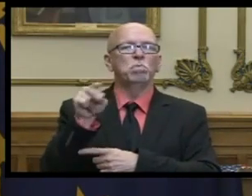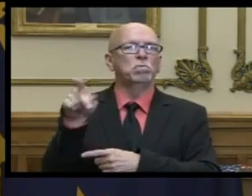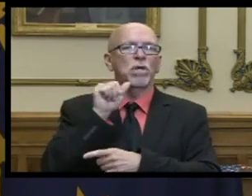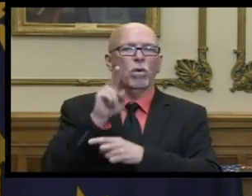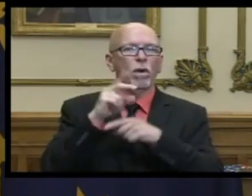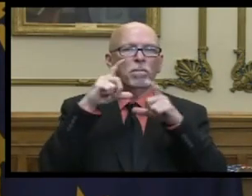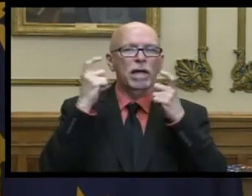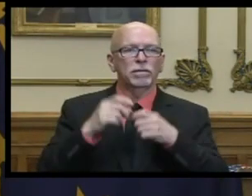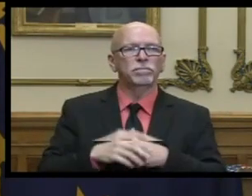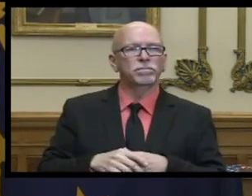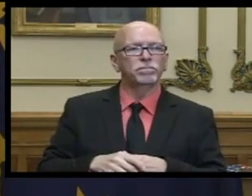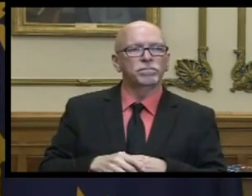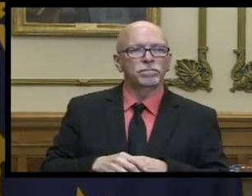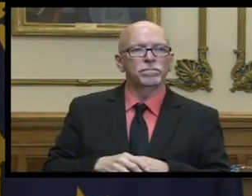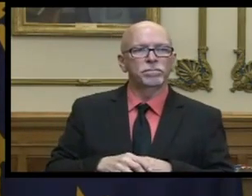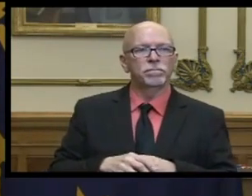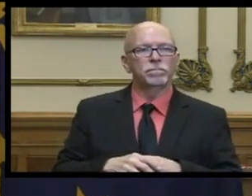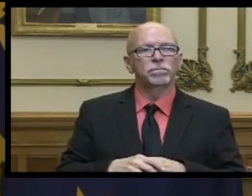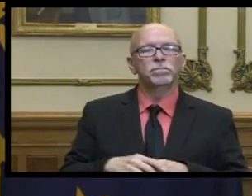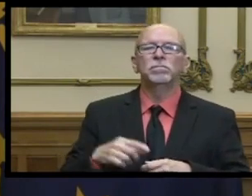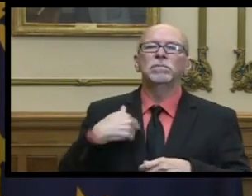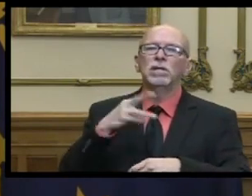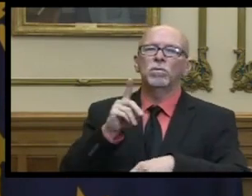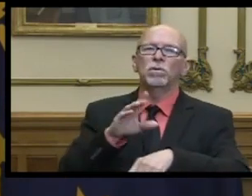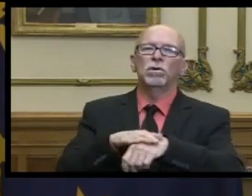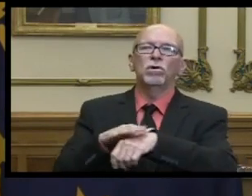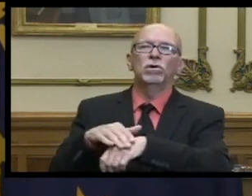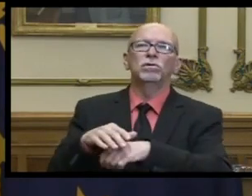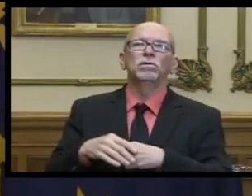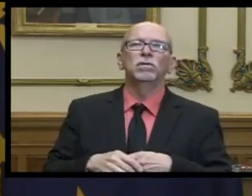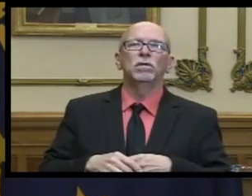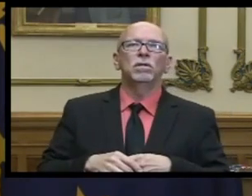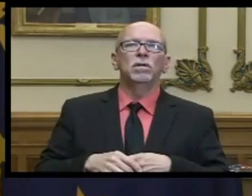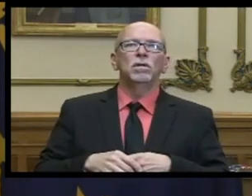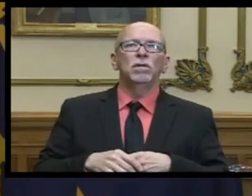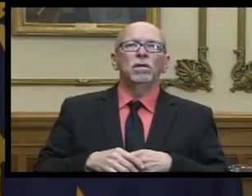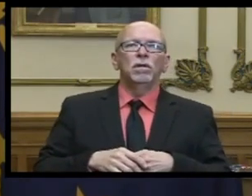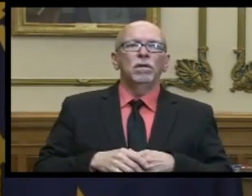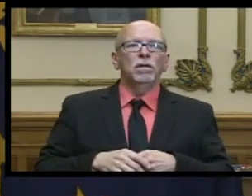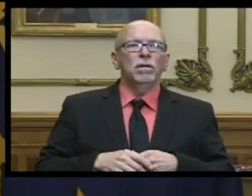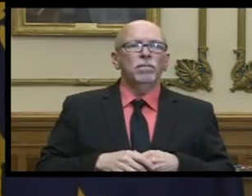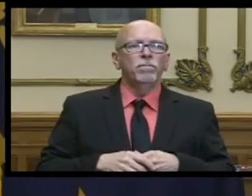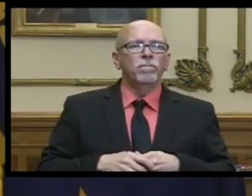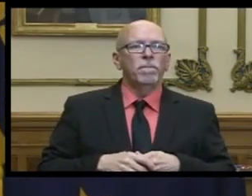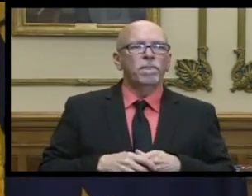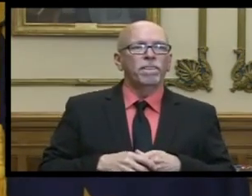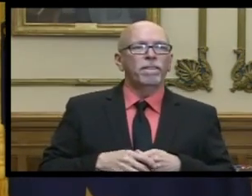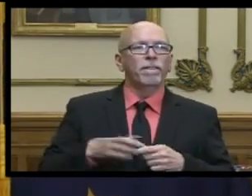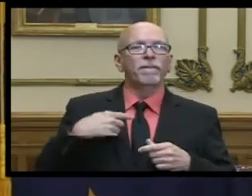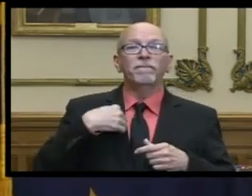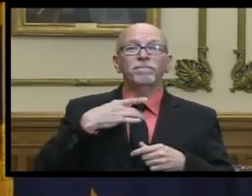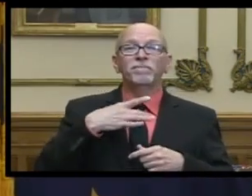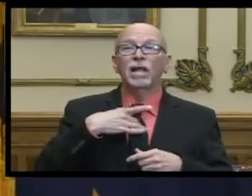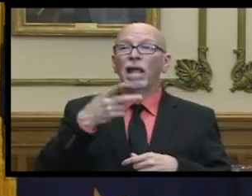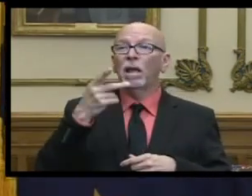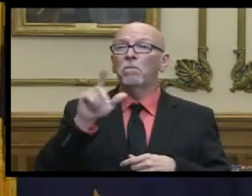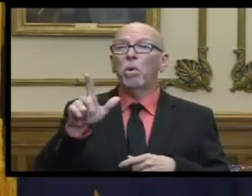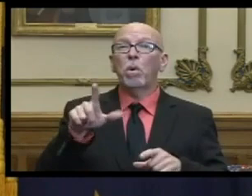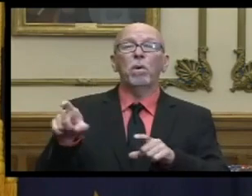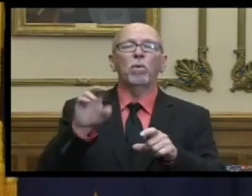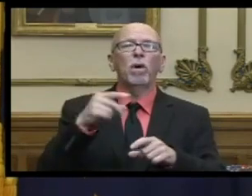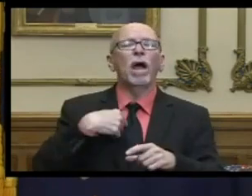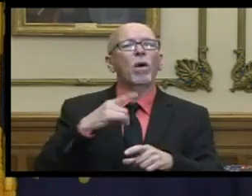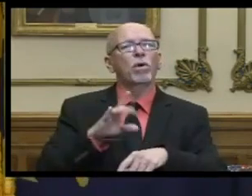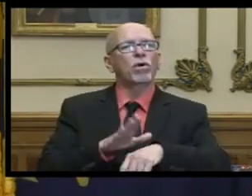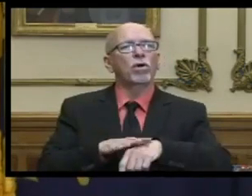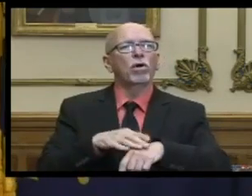don't wear a mask yeah so i i would just caution um not because i like polling but i i would just i